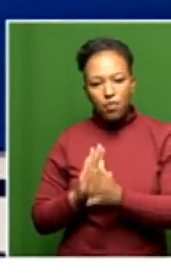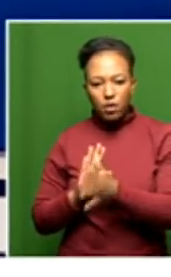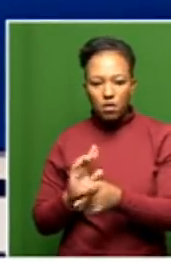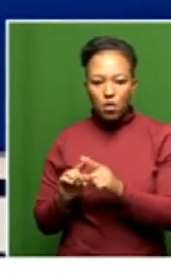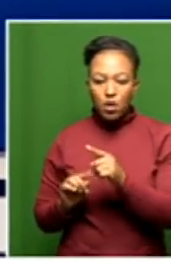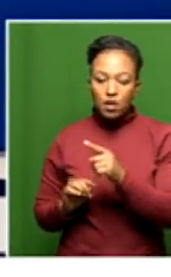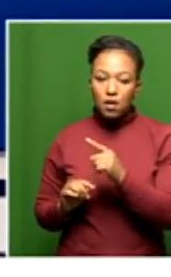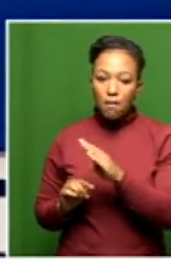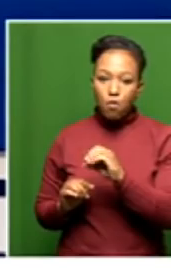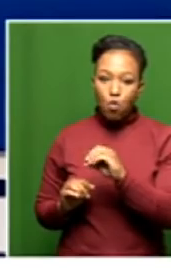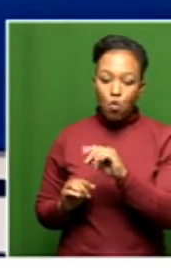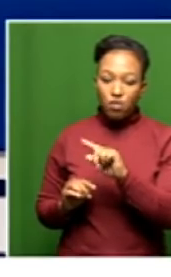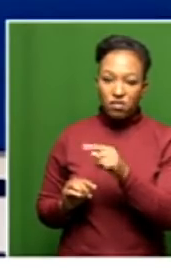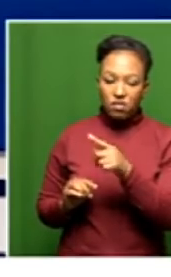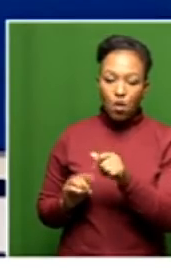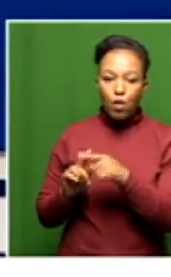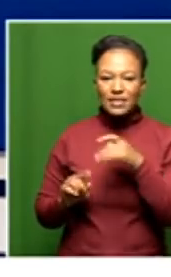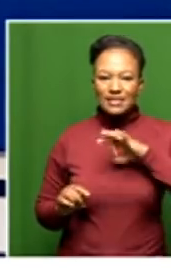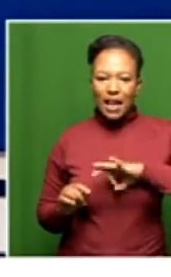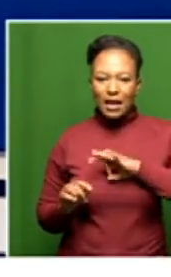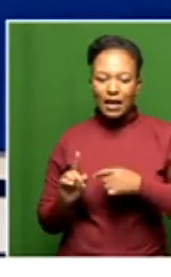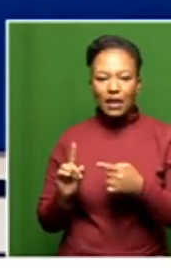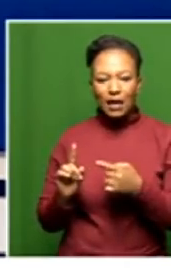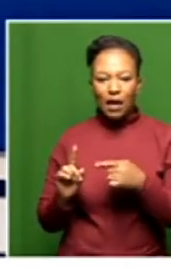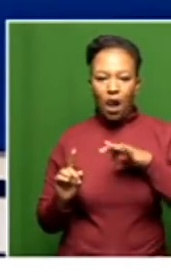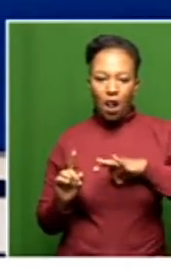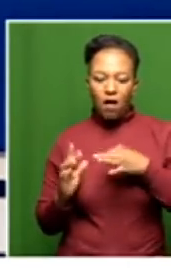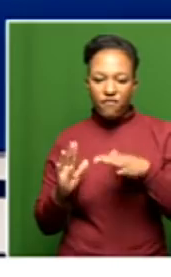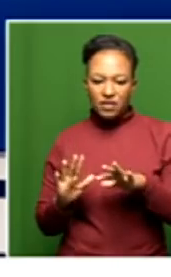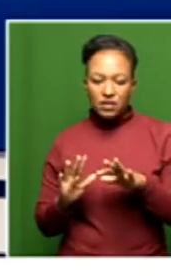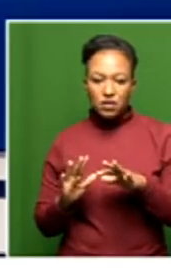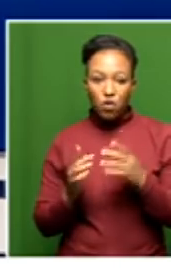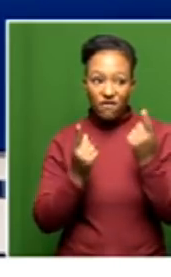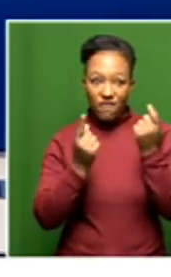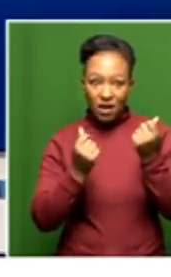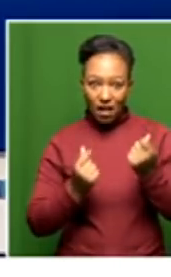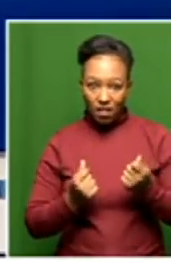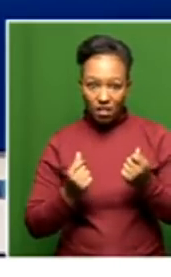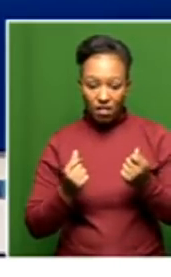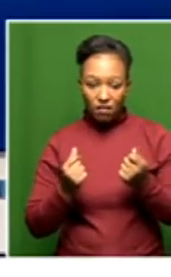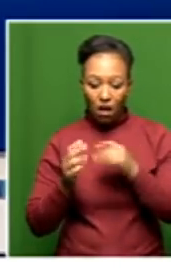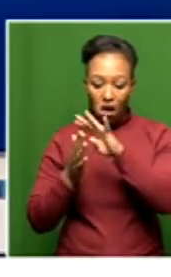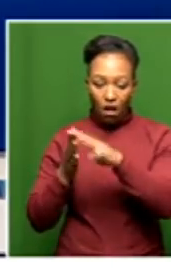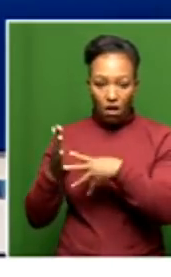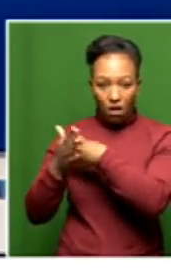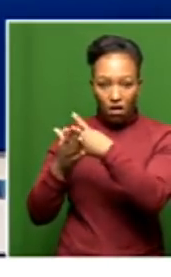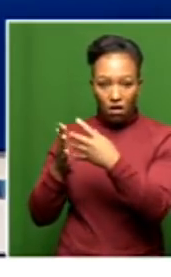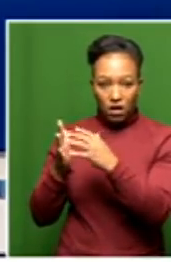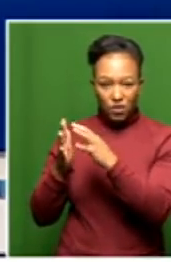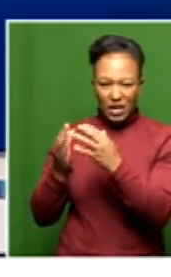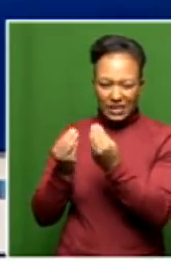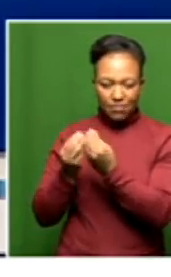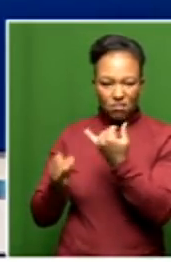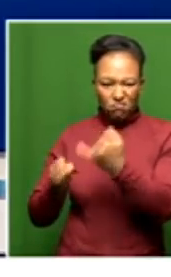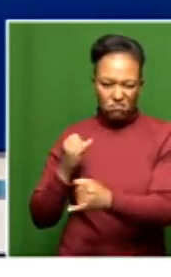what Ms. Boota was saying there about the salary bill, and given the financials that we've seen, there's obviously a discrepancy